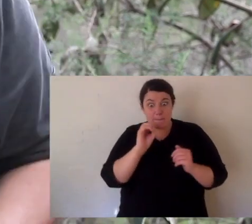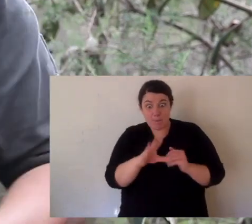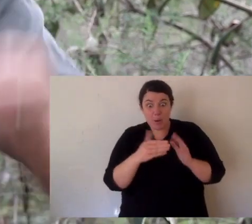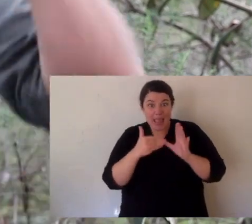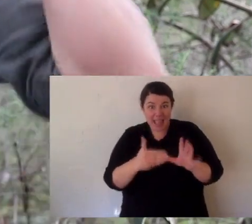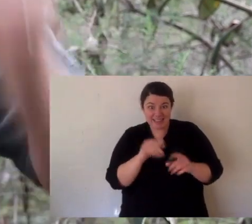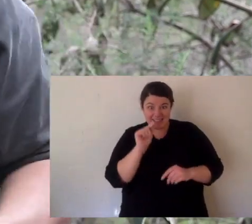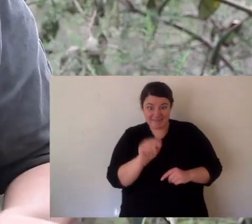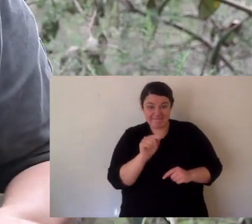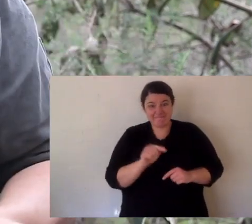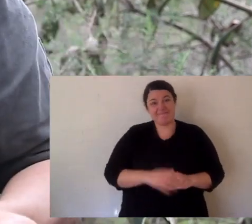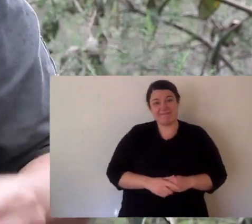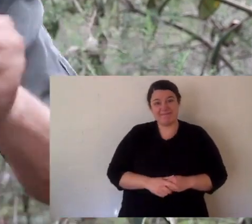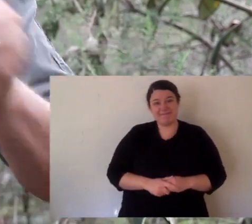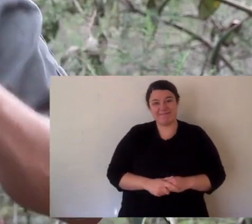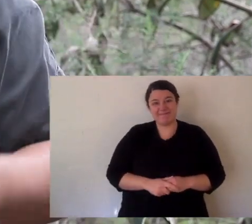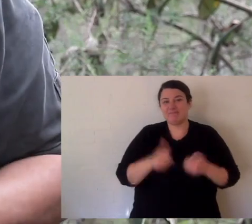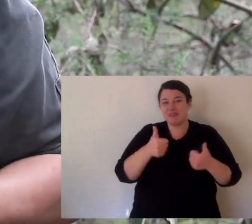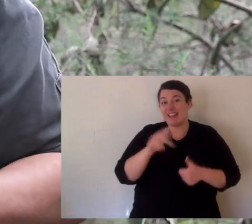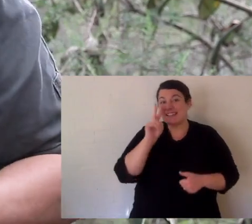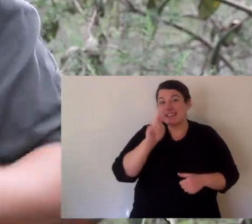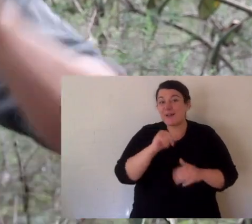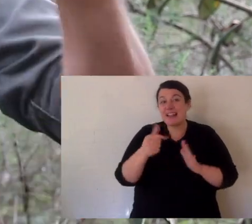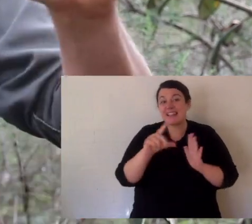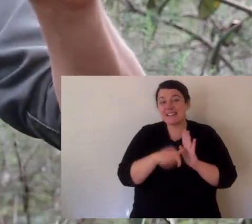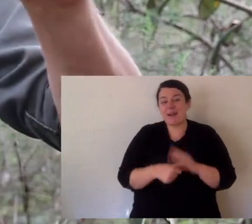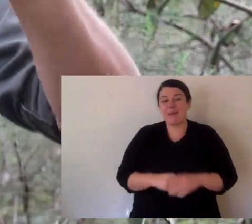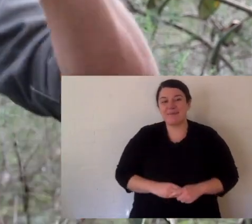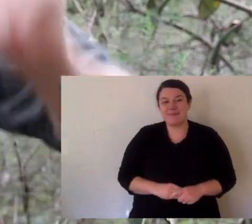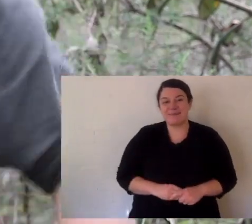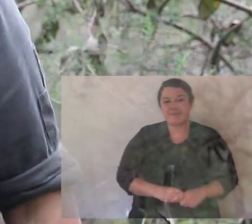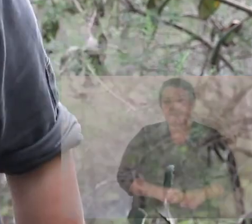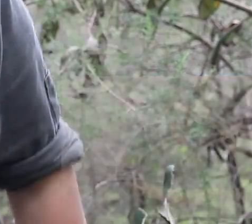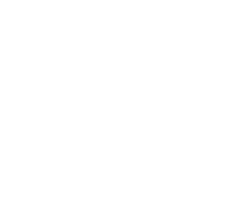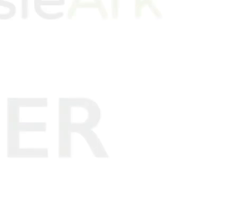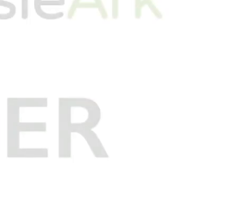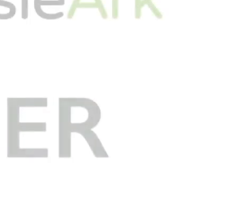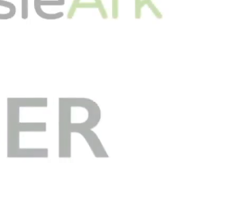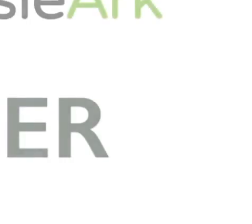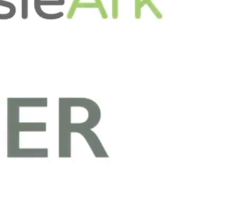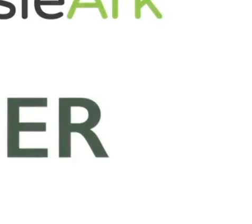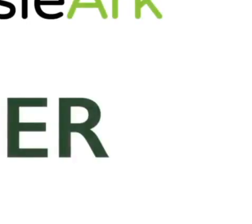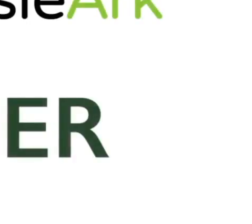thylacine existed. See if you can find it. That's all for now. See you next time.